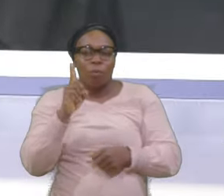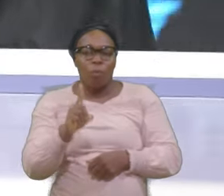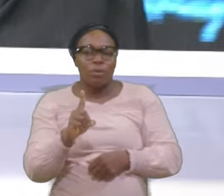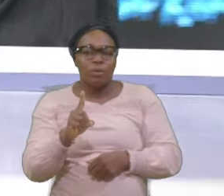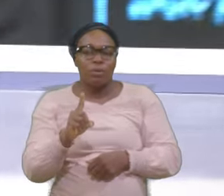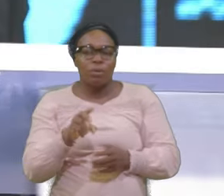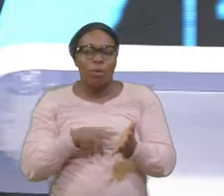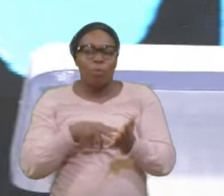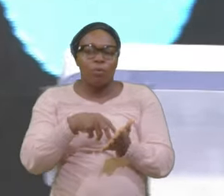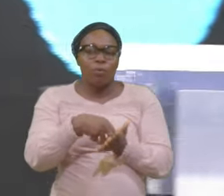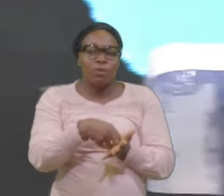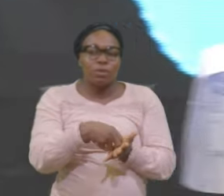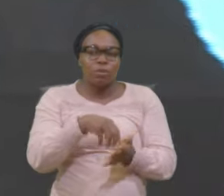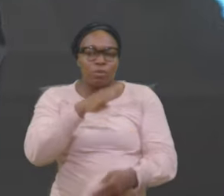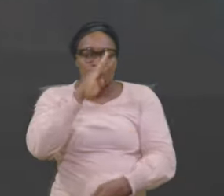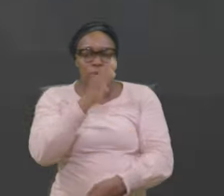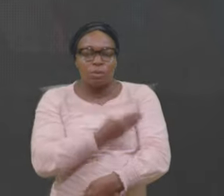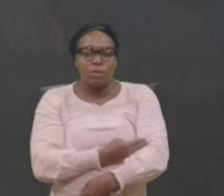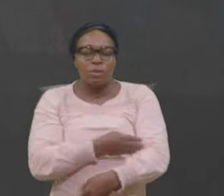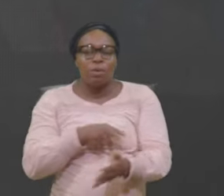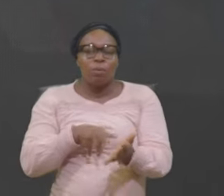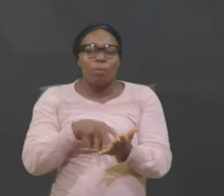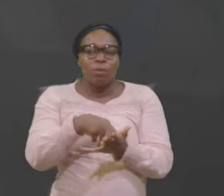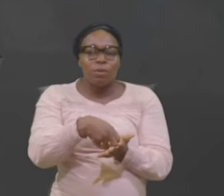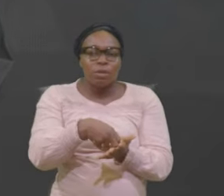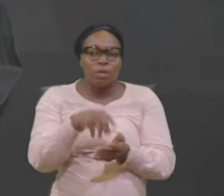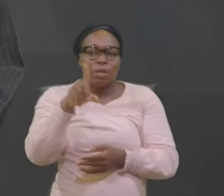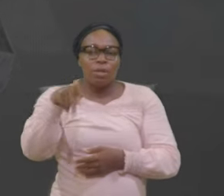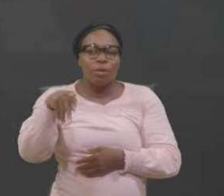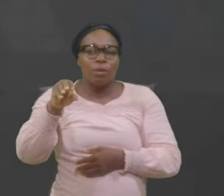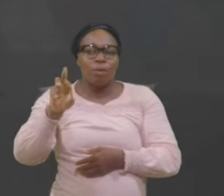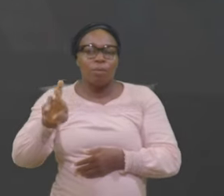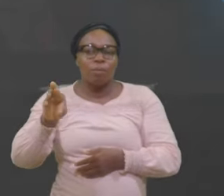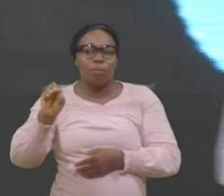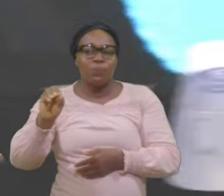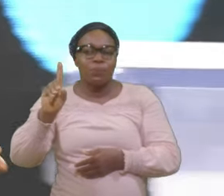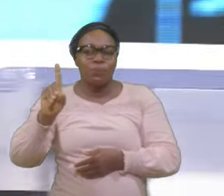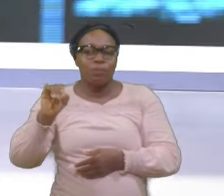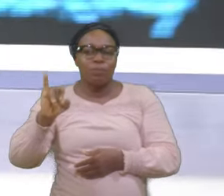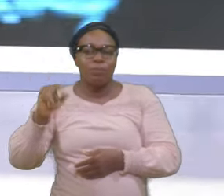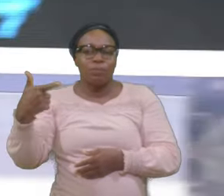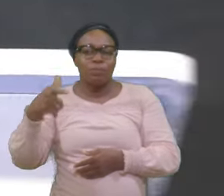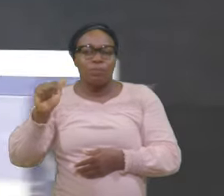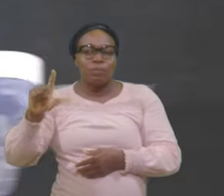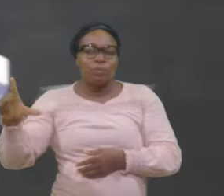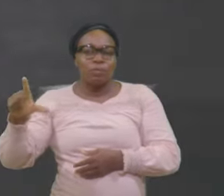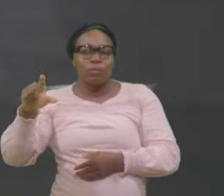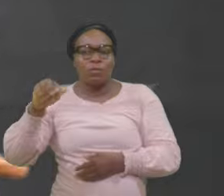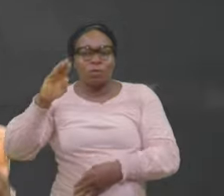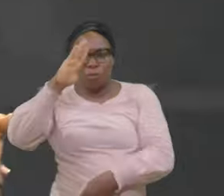Prodigal daughter Prodigal adults Prodigal